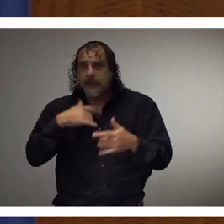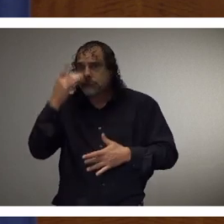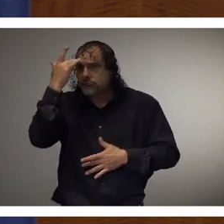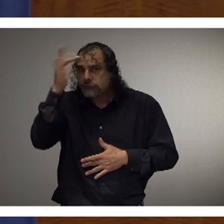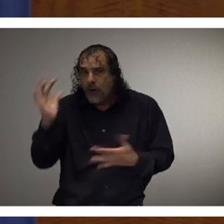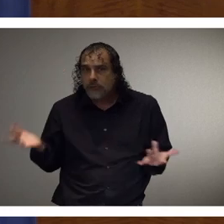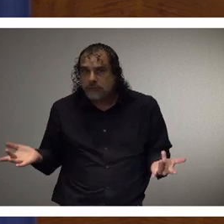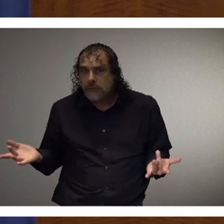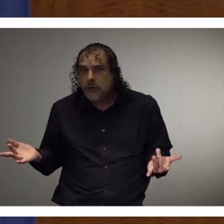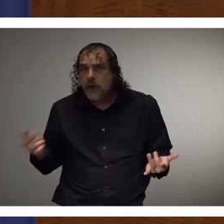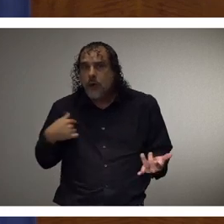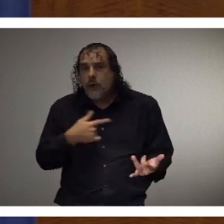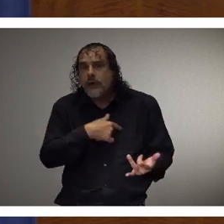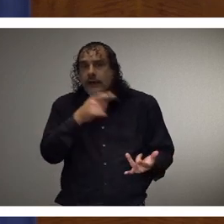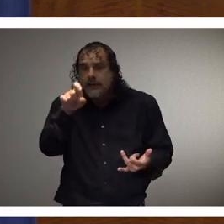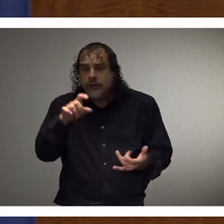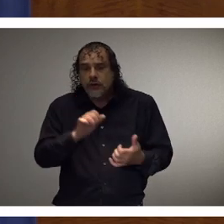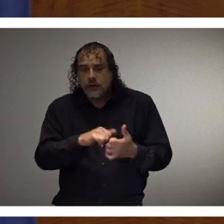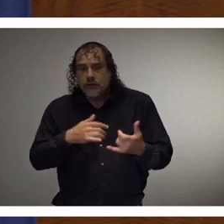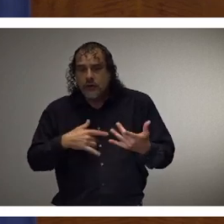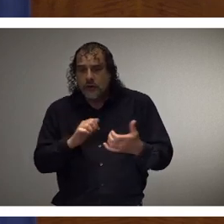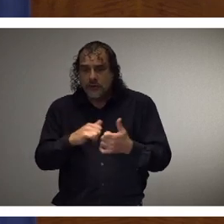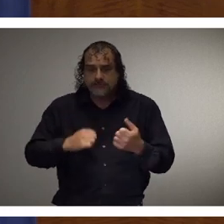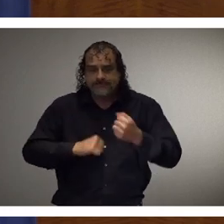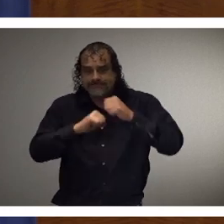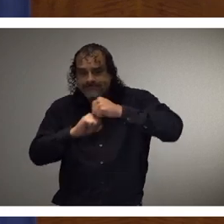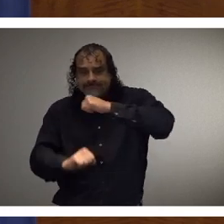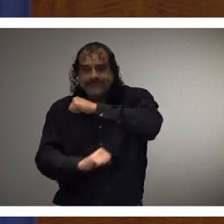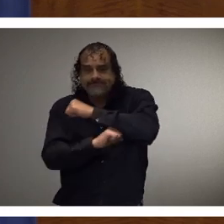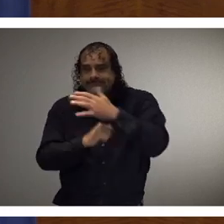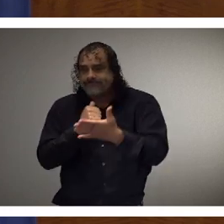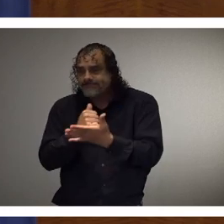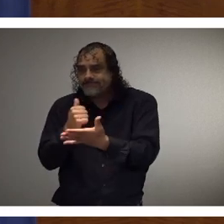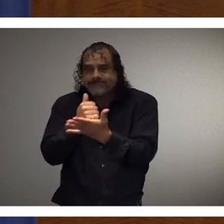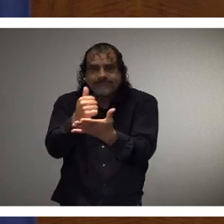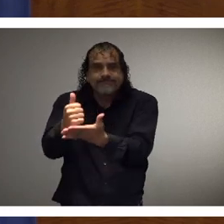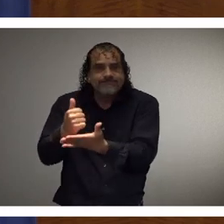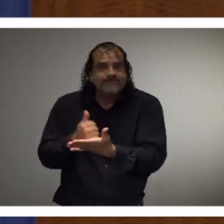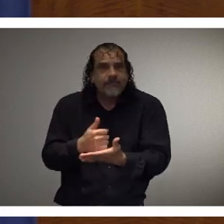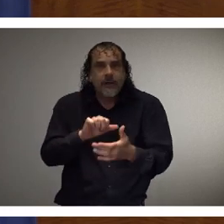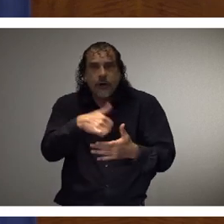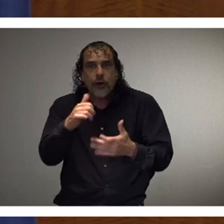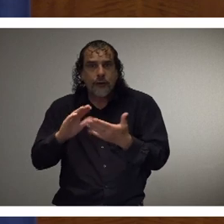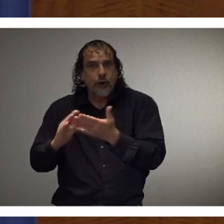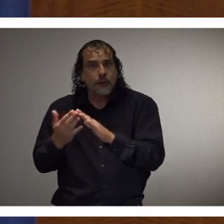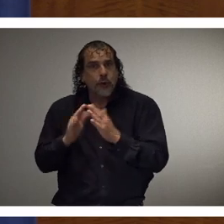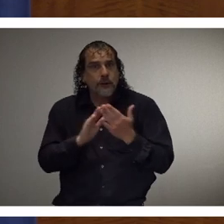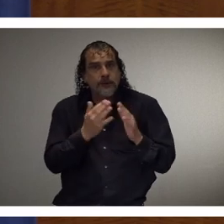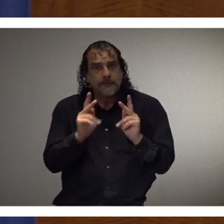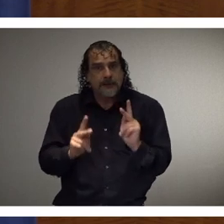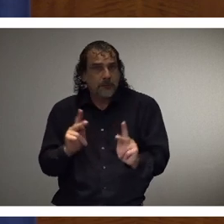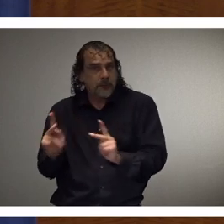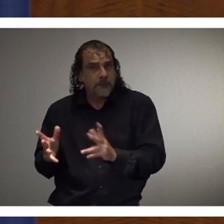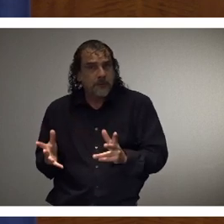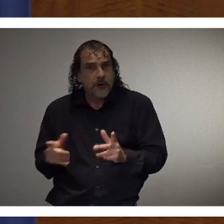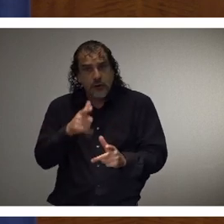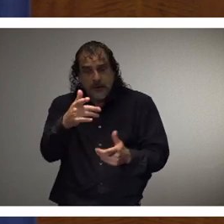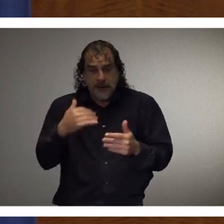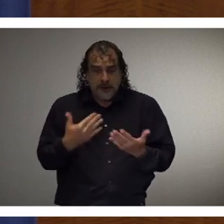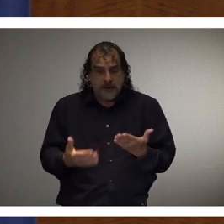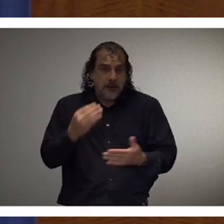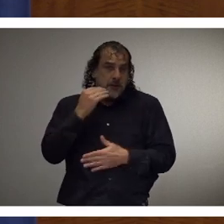We need you to step up in this dangerous time and look out for your community. You may be at home,